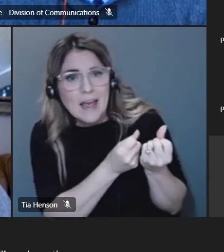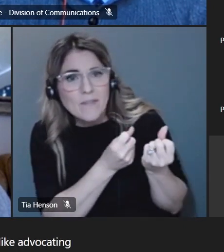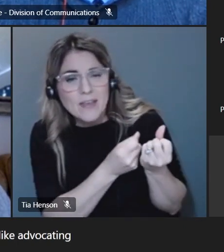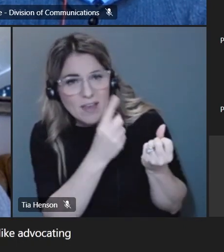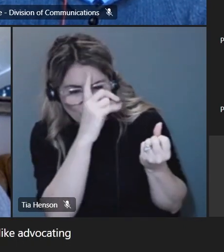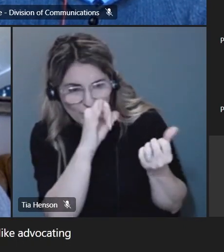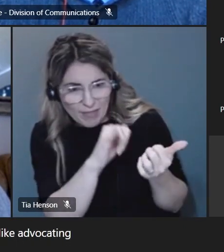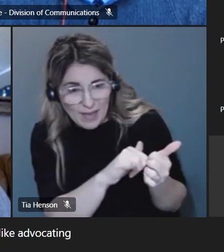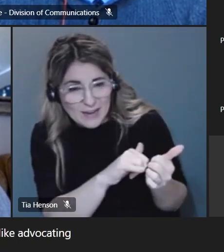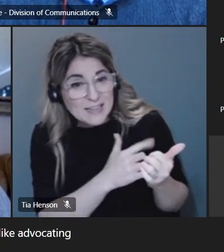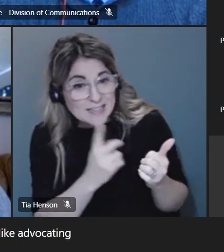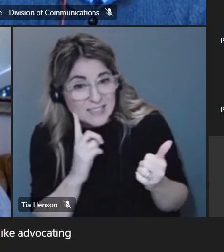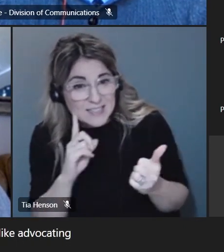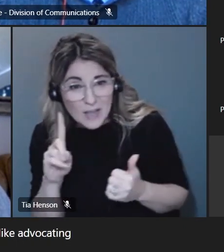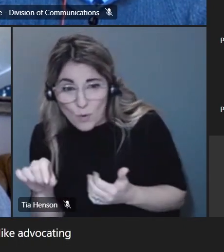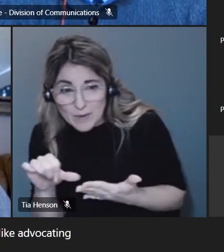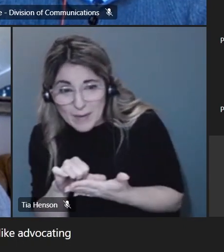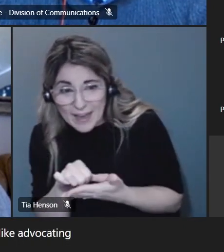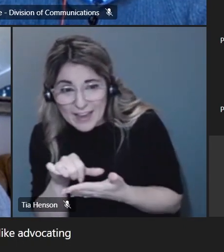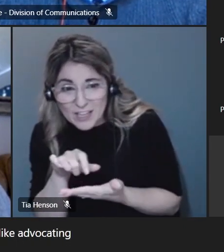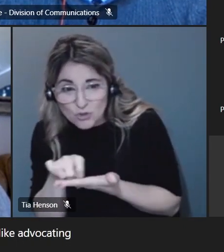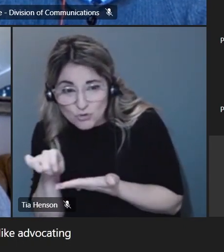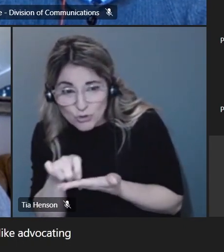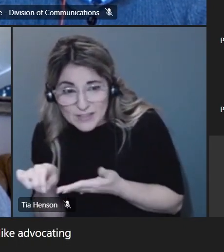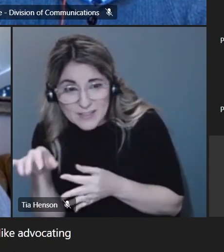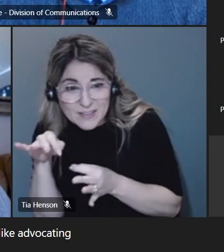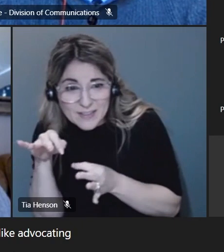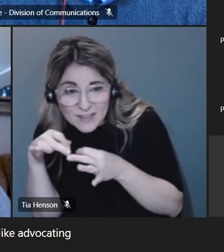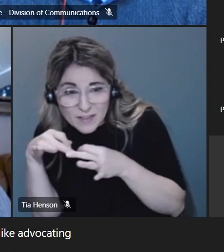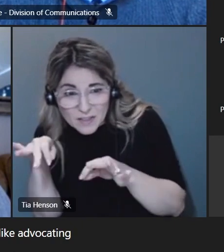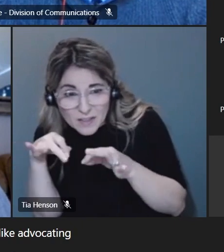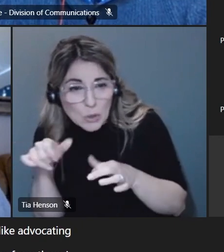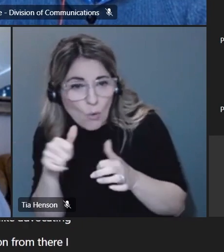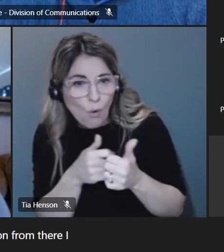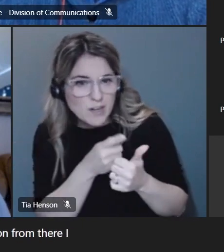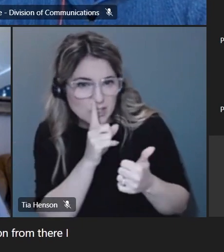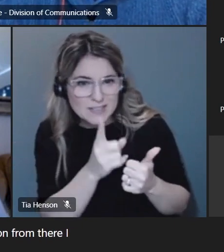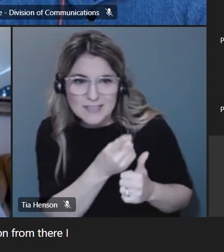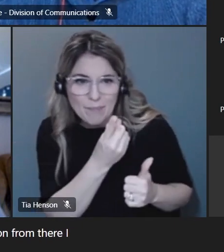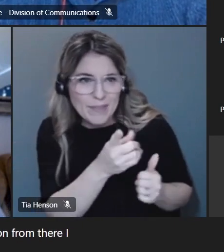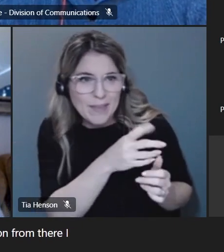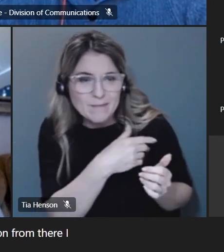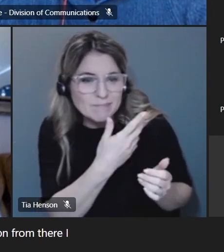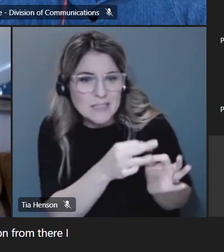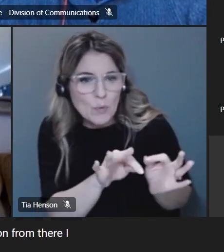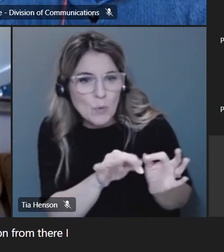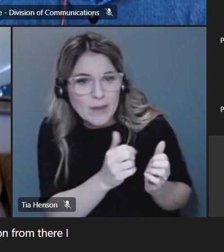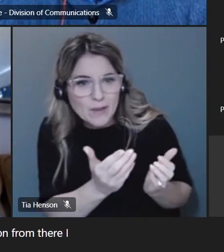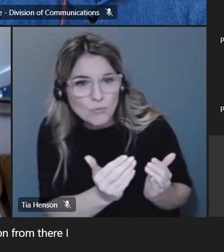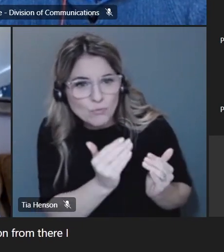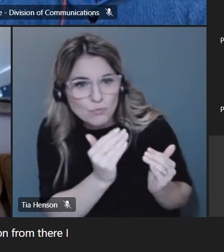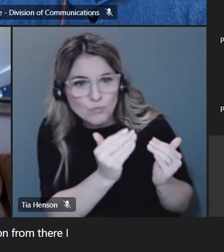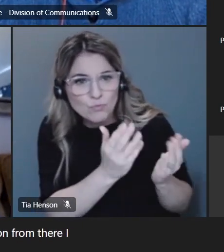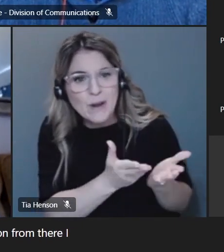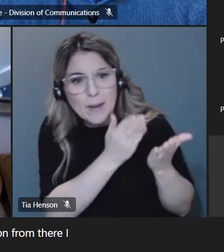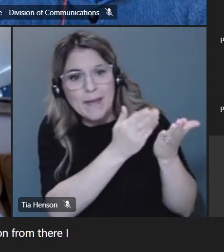so like that's that's that's my main question from there i think we could get more clarification on how